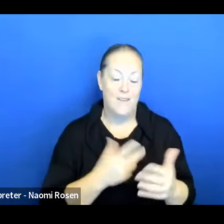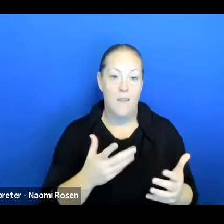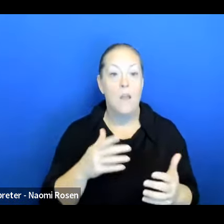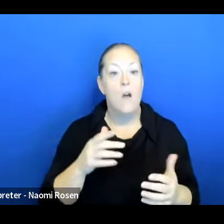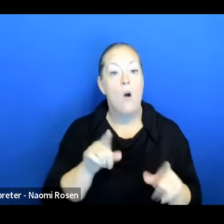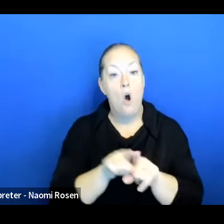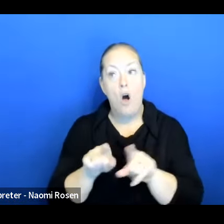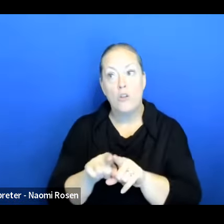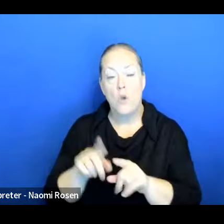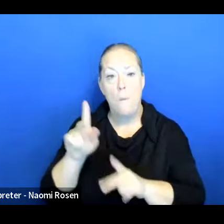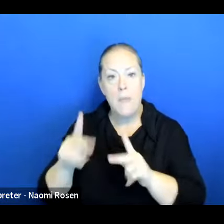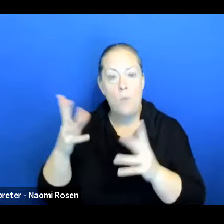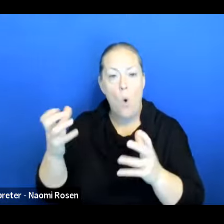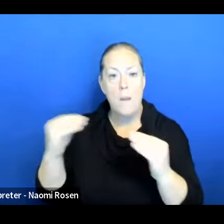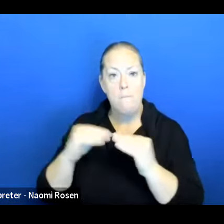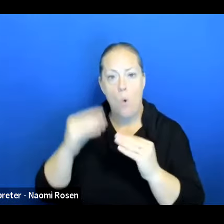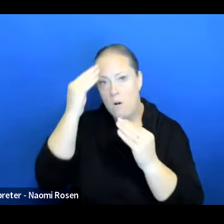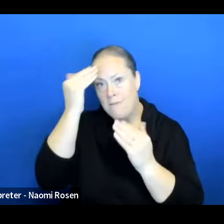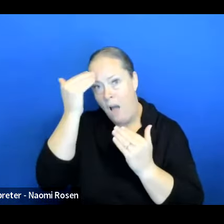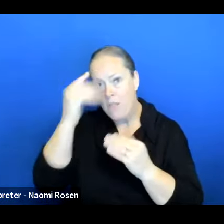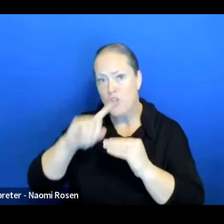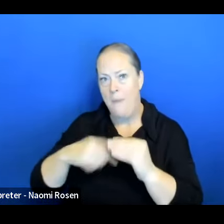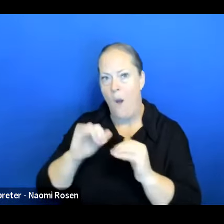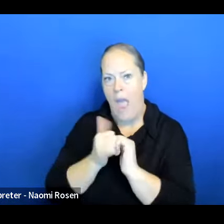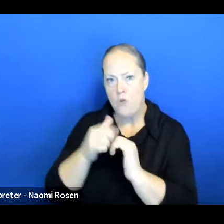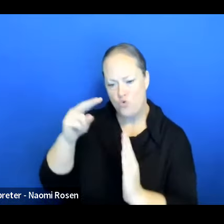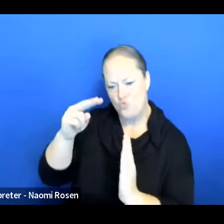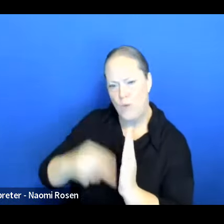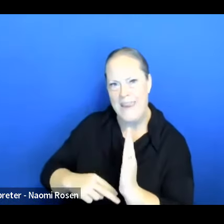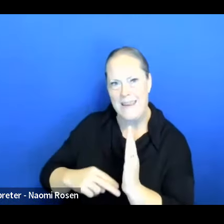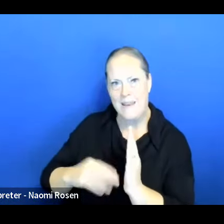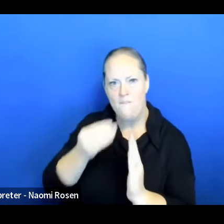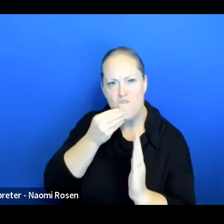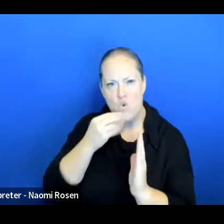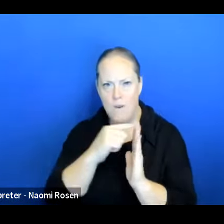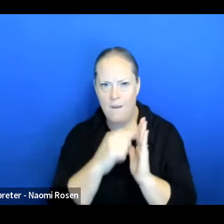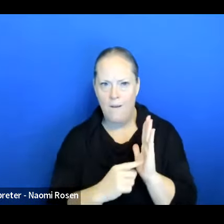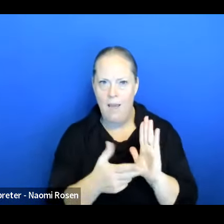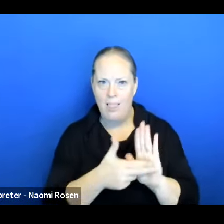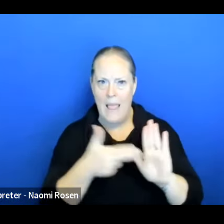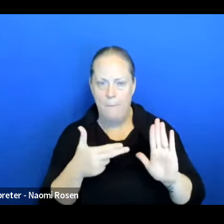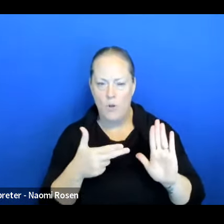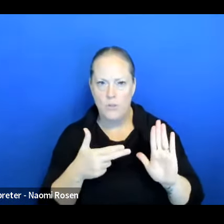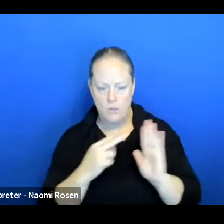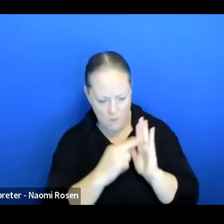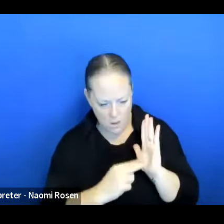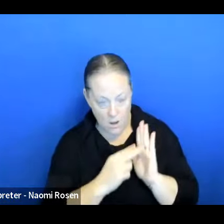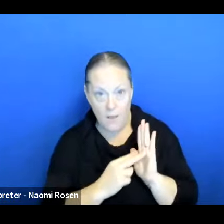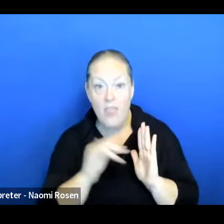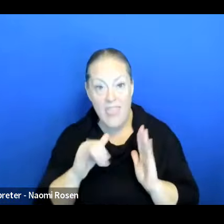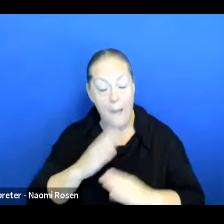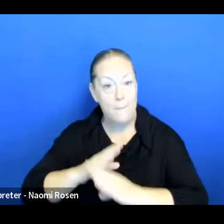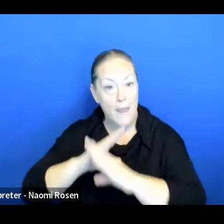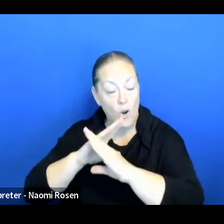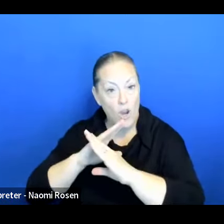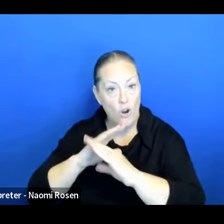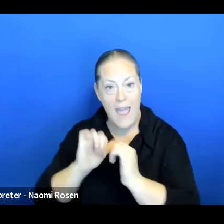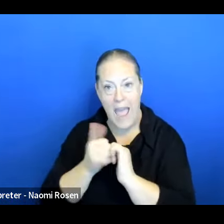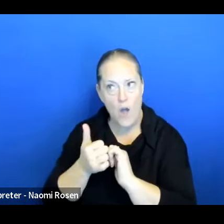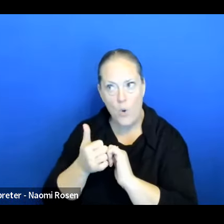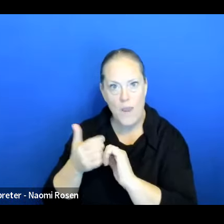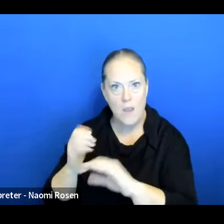how to read food labels. People didn't have that experience. didn't have that knowledge. So there was kind of that barrier again, that was like, okay, how are we supposed to overcome that?